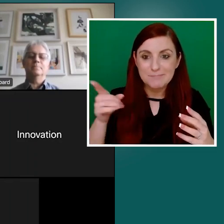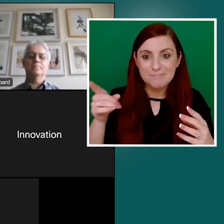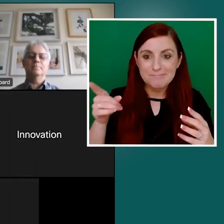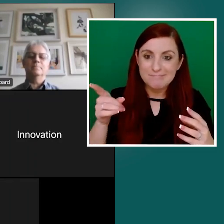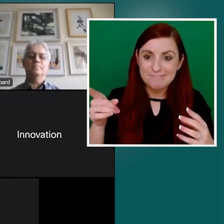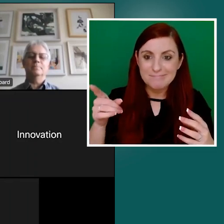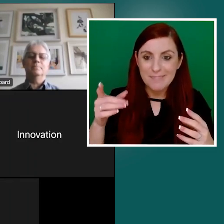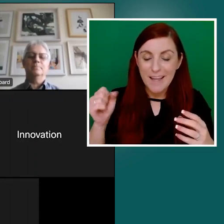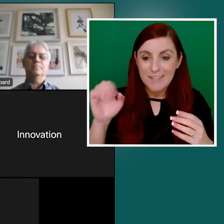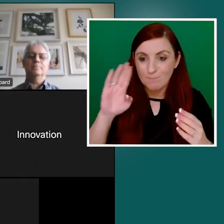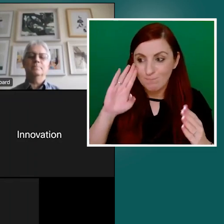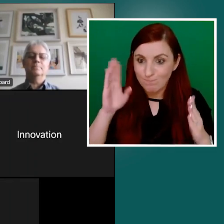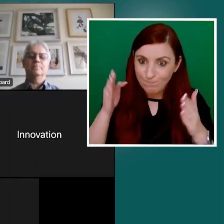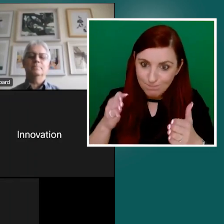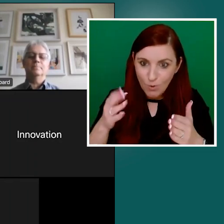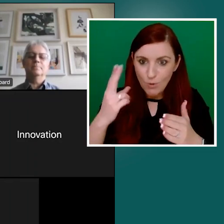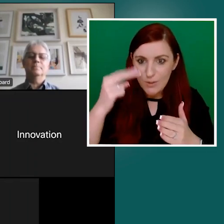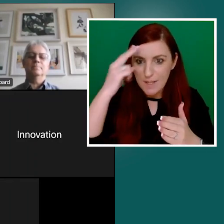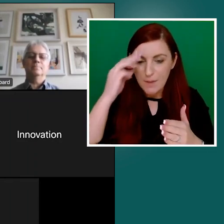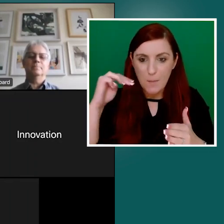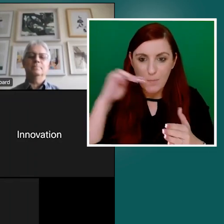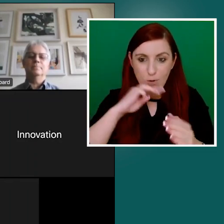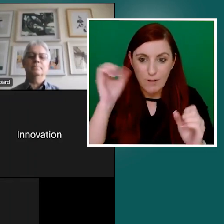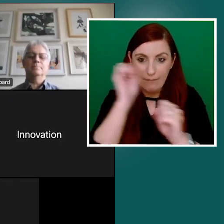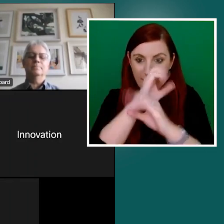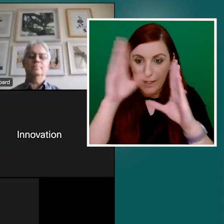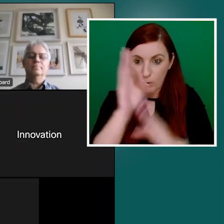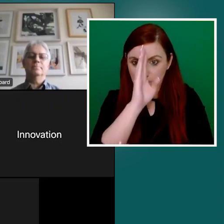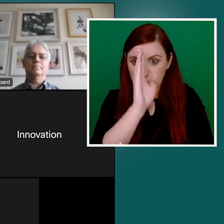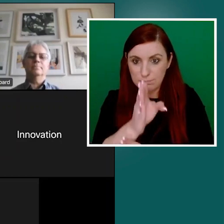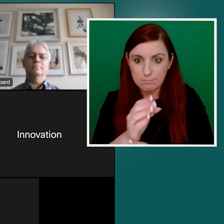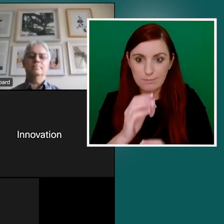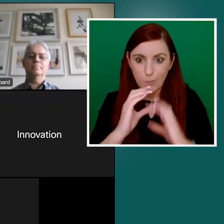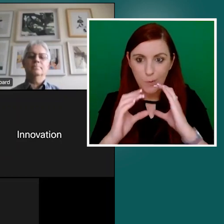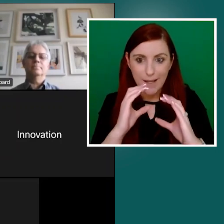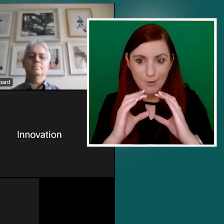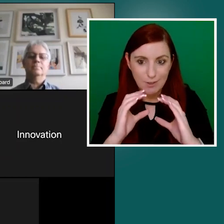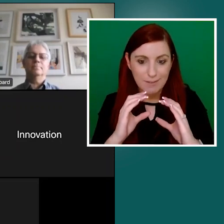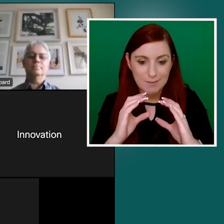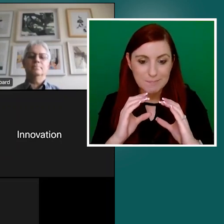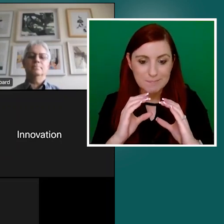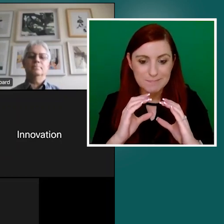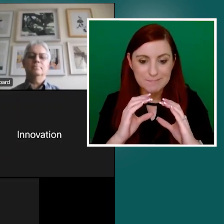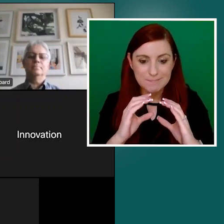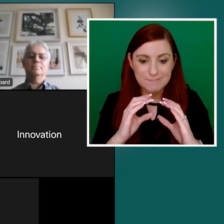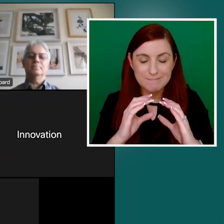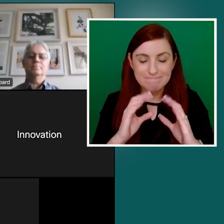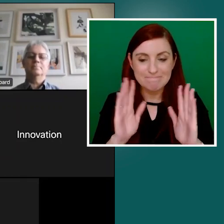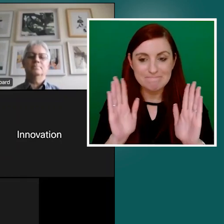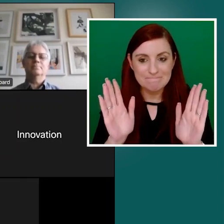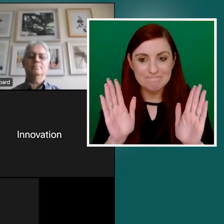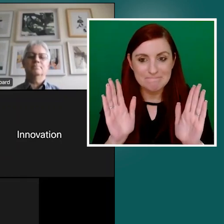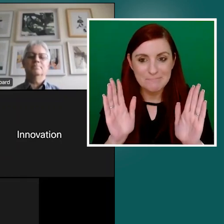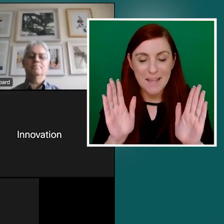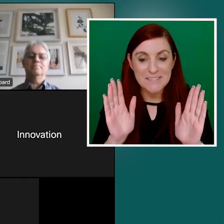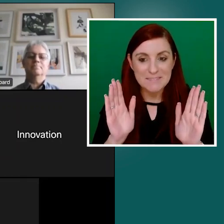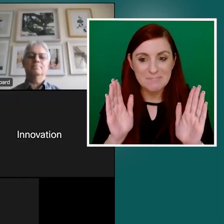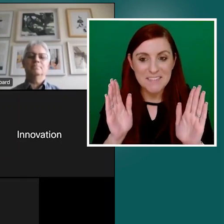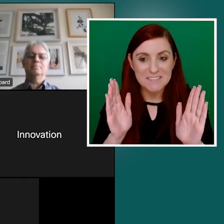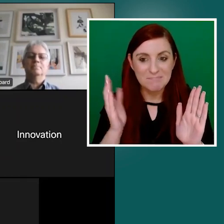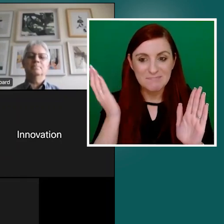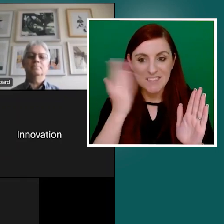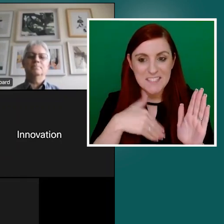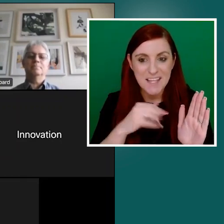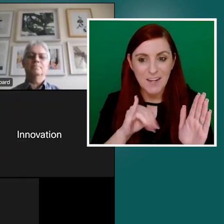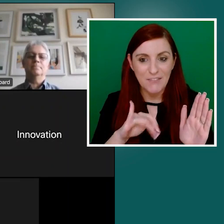of clear, concise communications. It is a sad fact of life. Yes. I think the